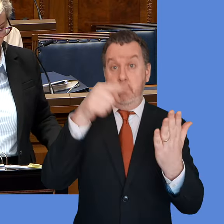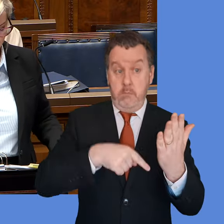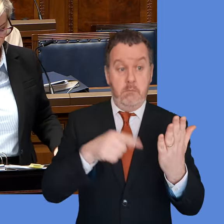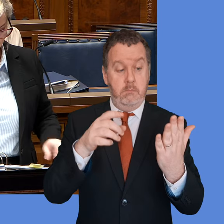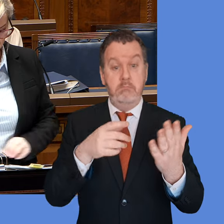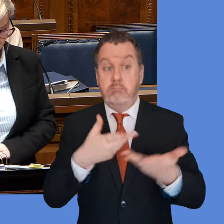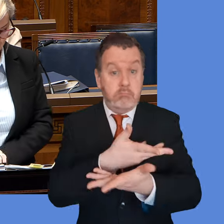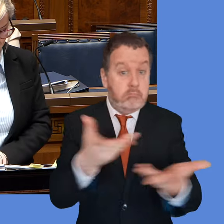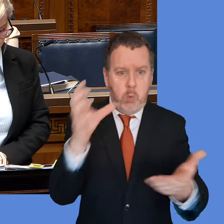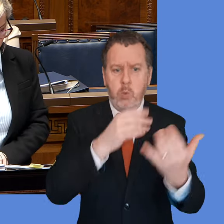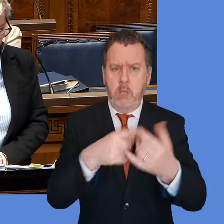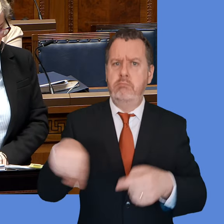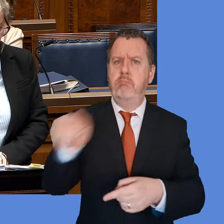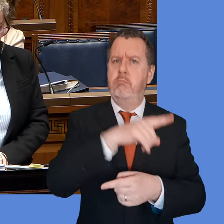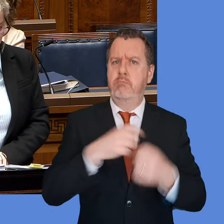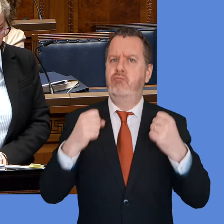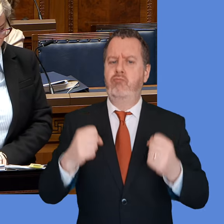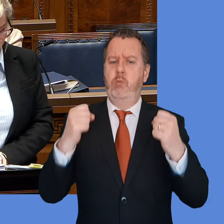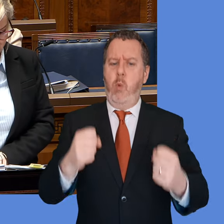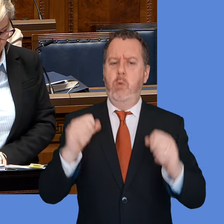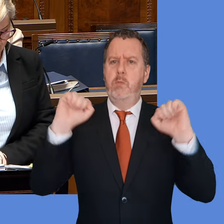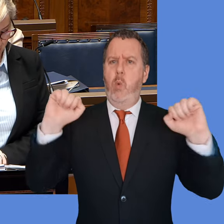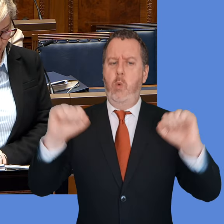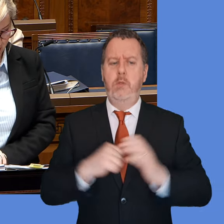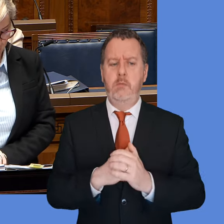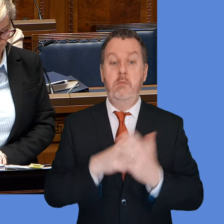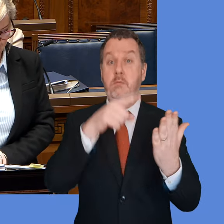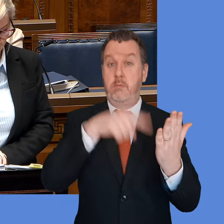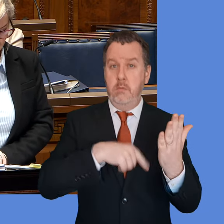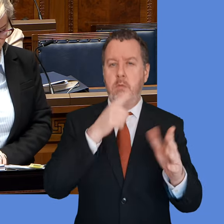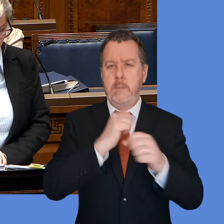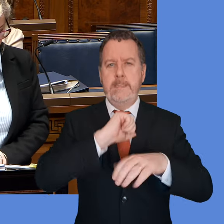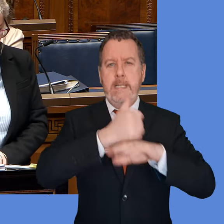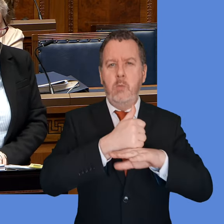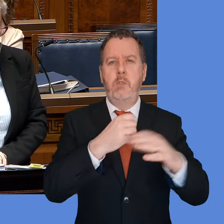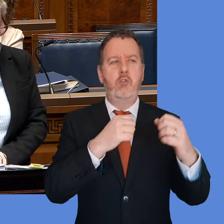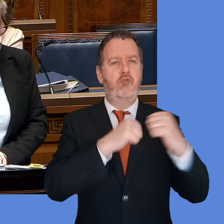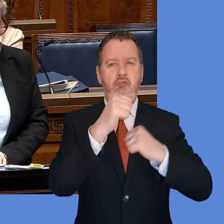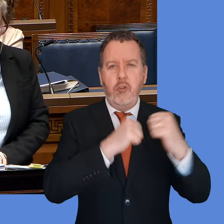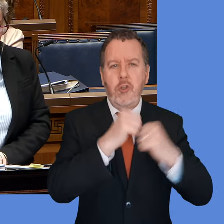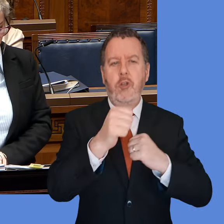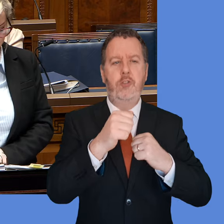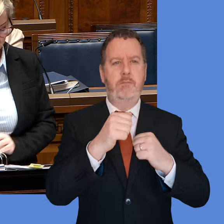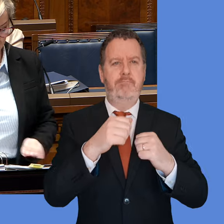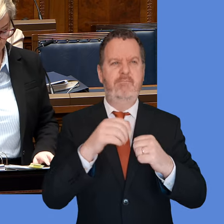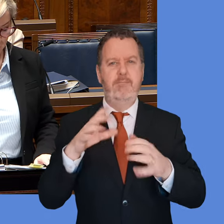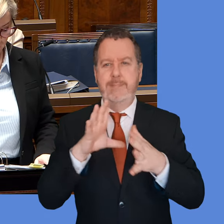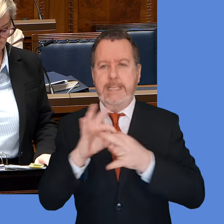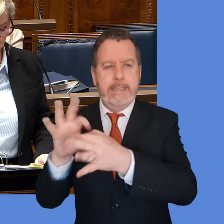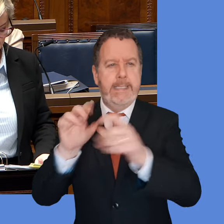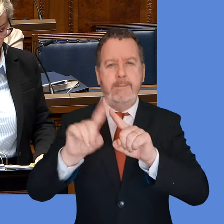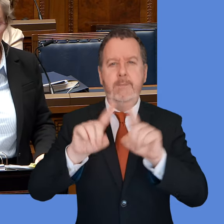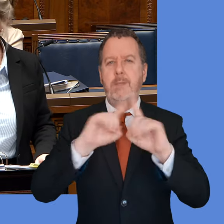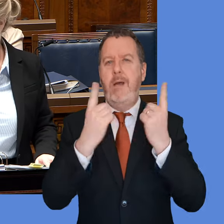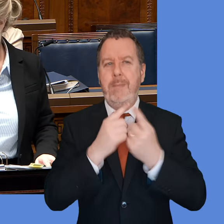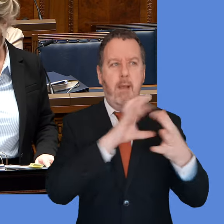the proposed vision and for the outcomes. So work to date has included the establishment of appropriate structures to support an effective and joined-up